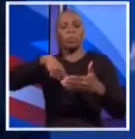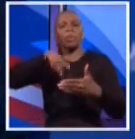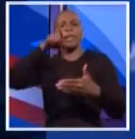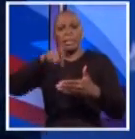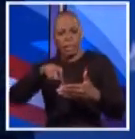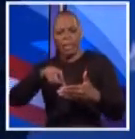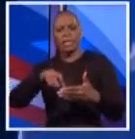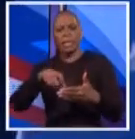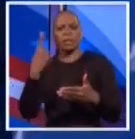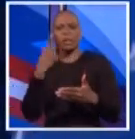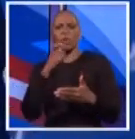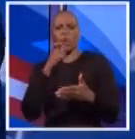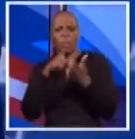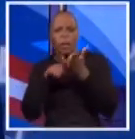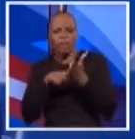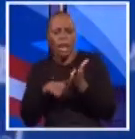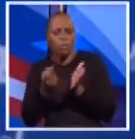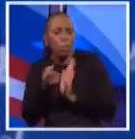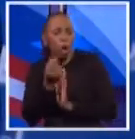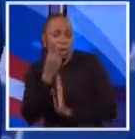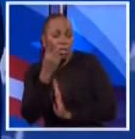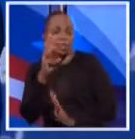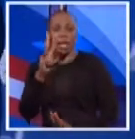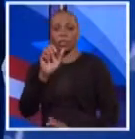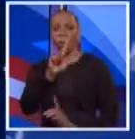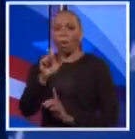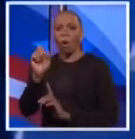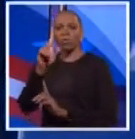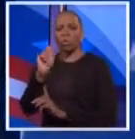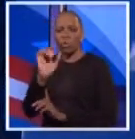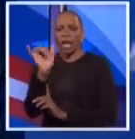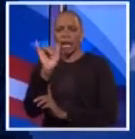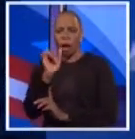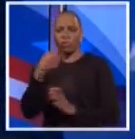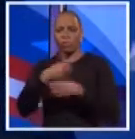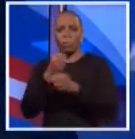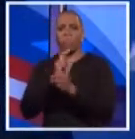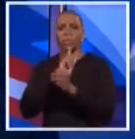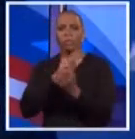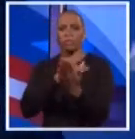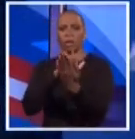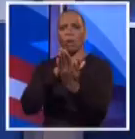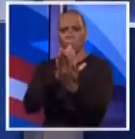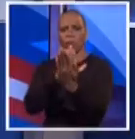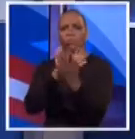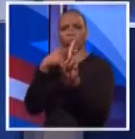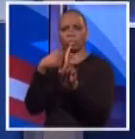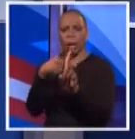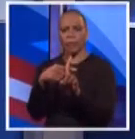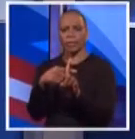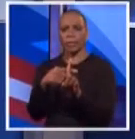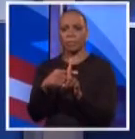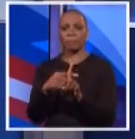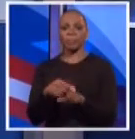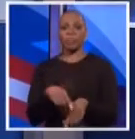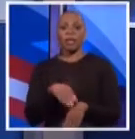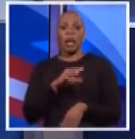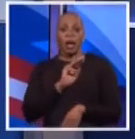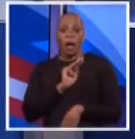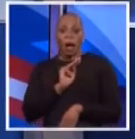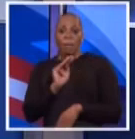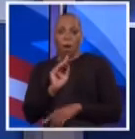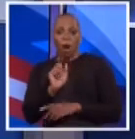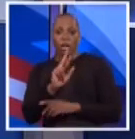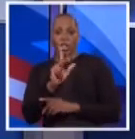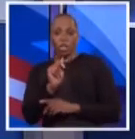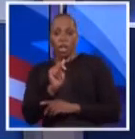invest, somebody who understands Wall Street, somebody has a record of standing up to Wall Street time and time again. Well, Mr. Stringer, you keep citing your